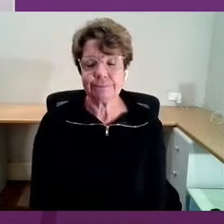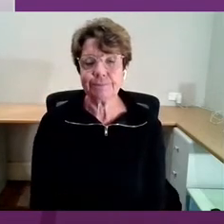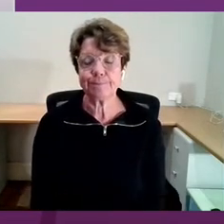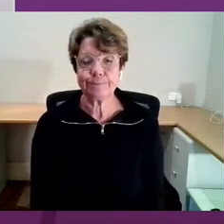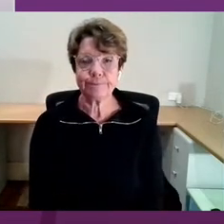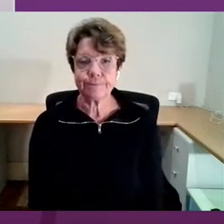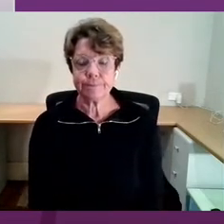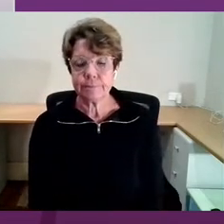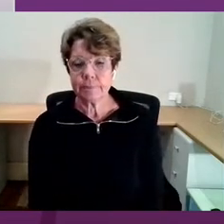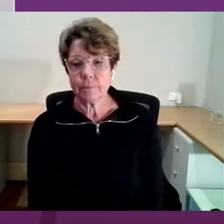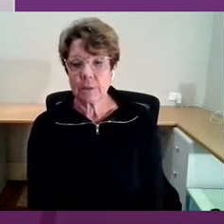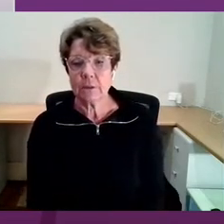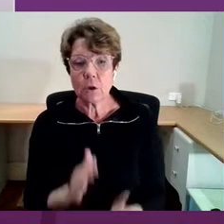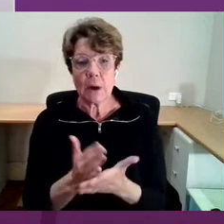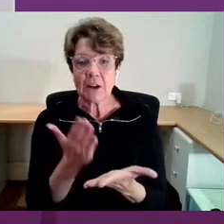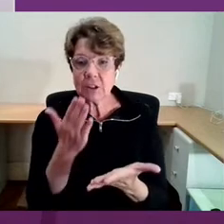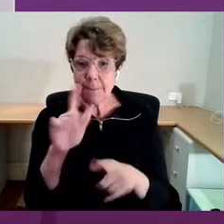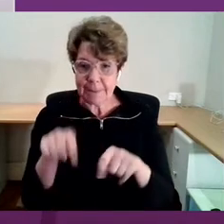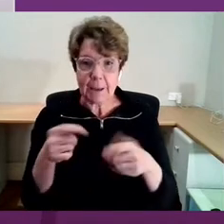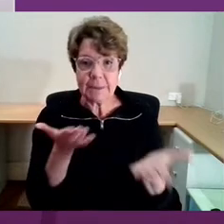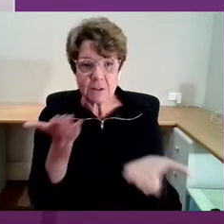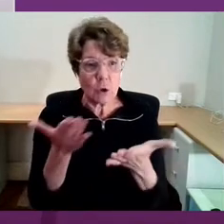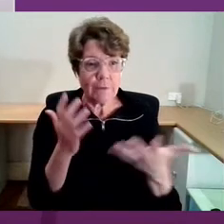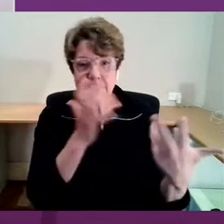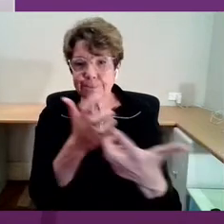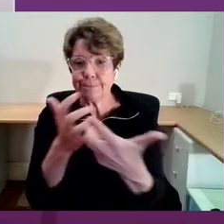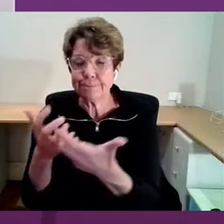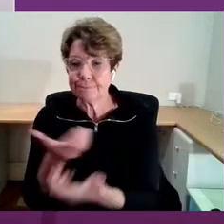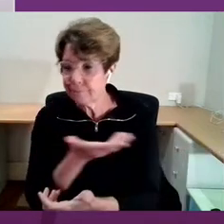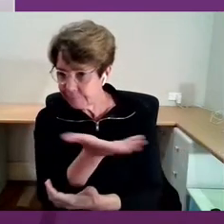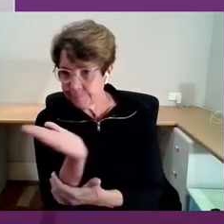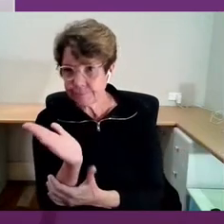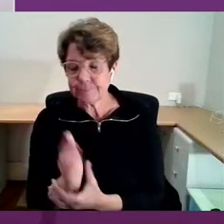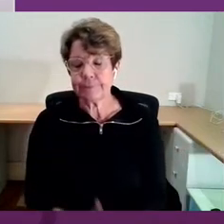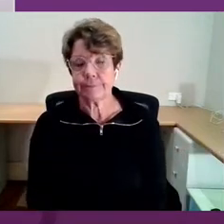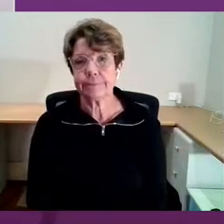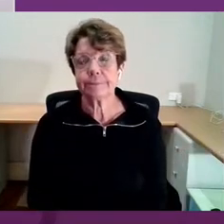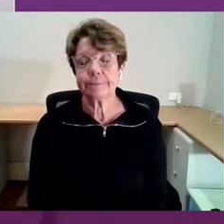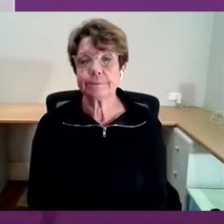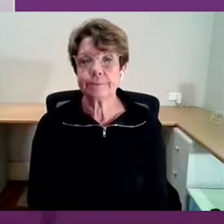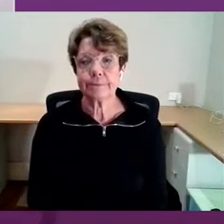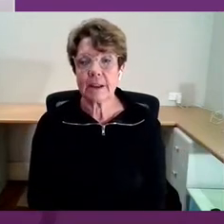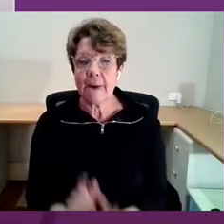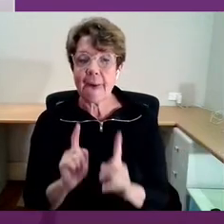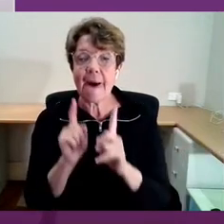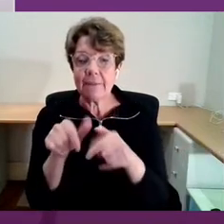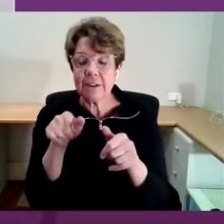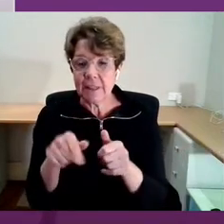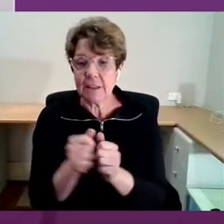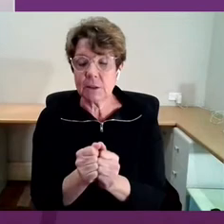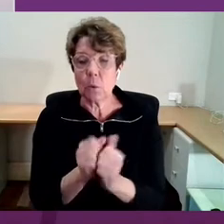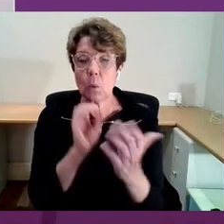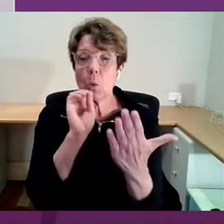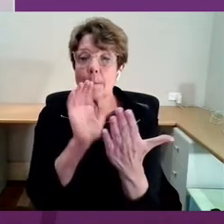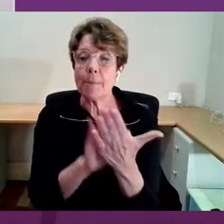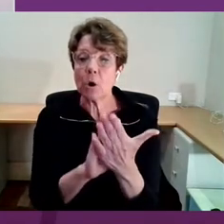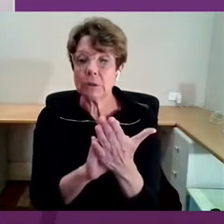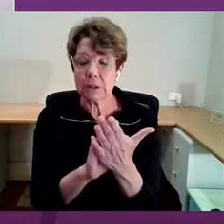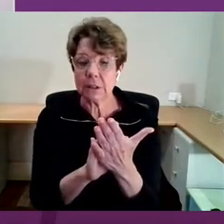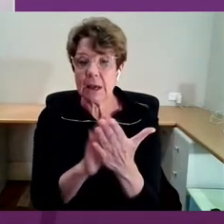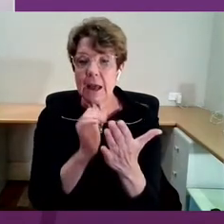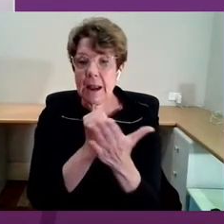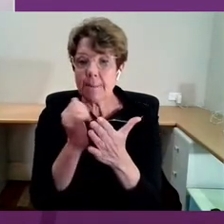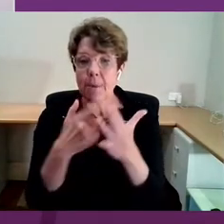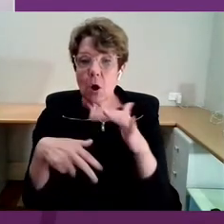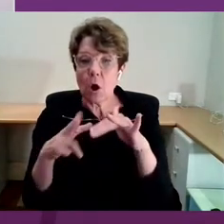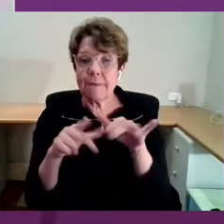a service to the sector and the broader industry. And after this, as I said, we will post a number of case studies